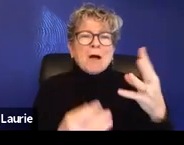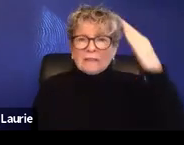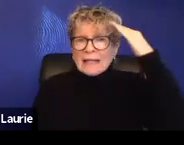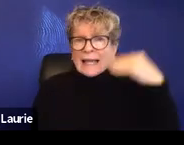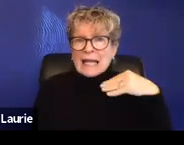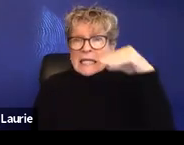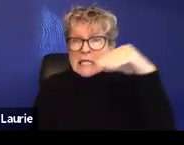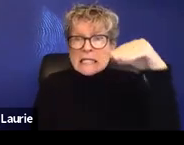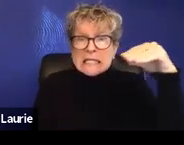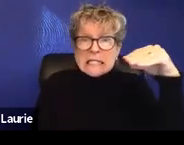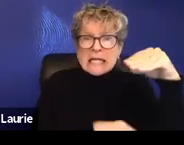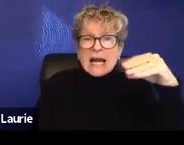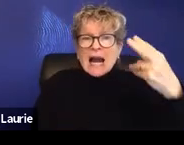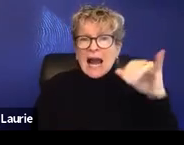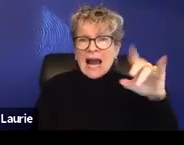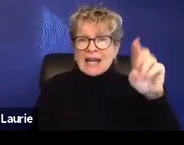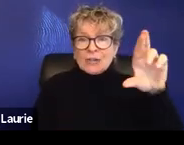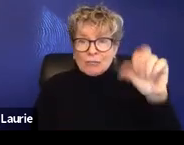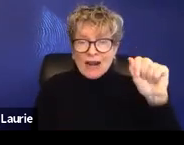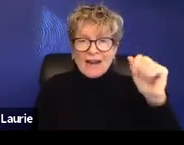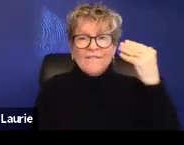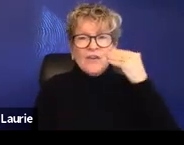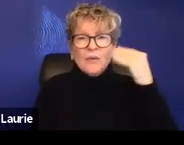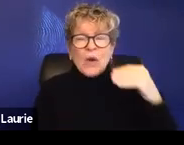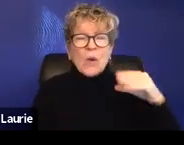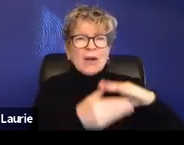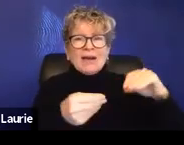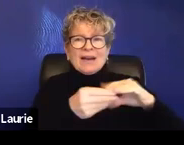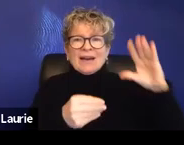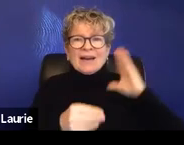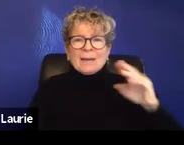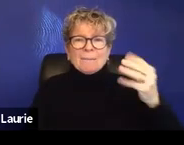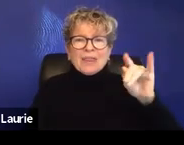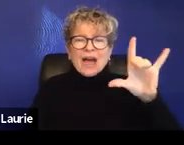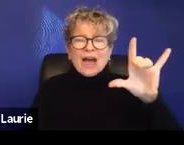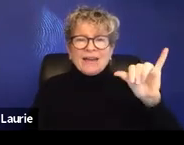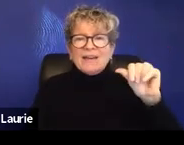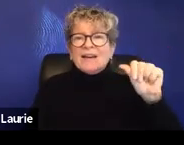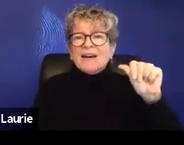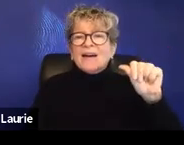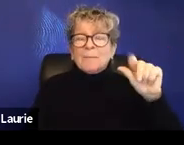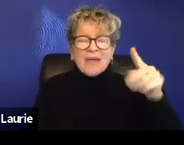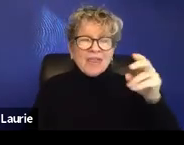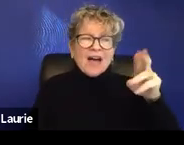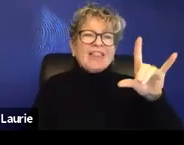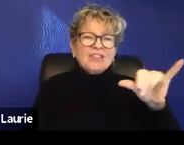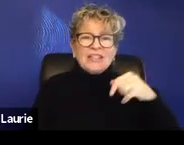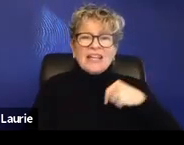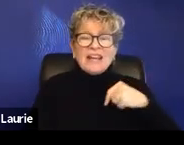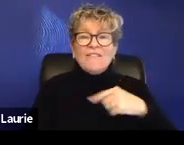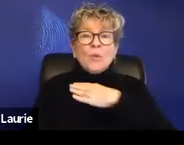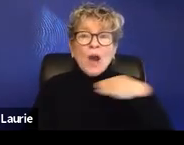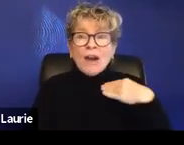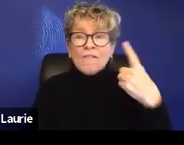of you who know the mythology, um, with a Hydra, you cut off one head and another head appears. And,